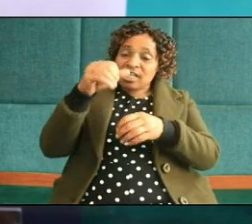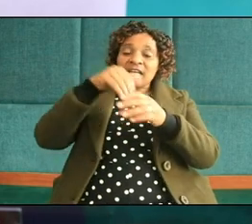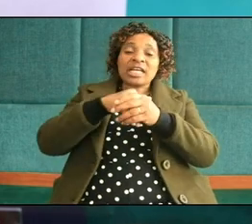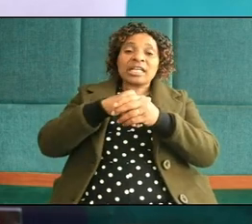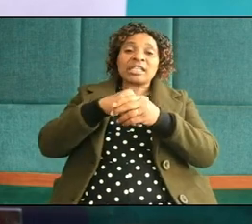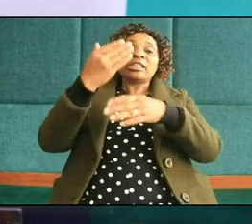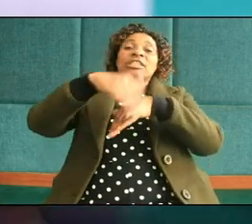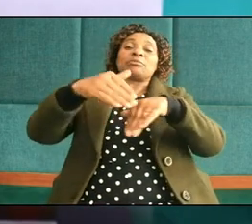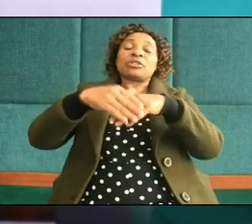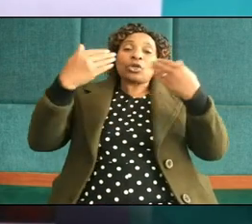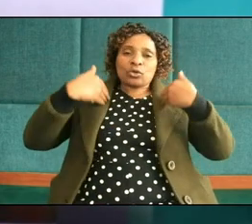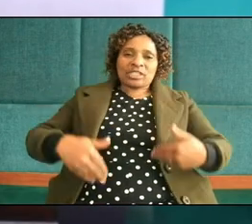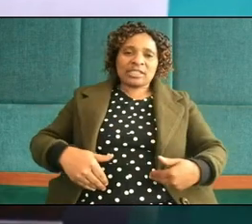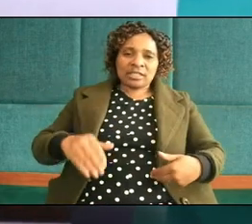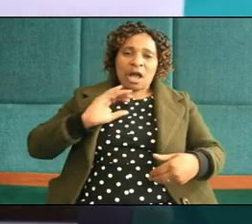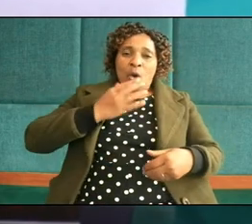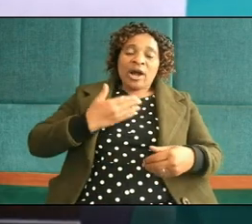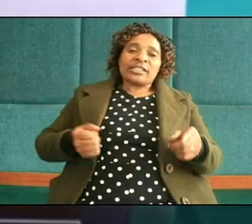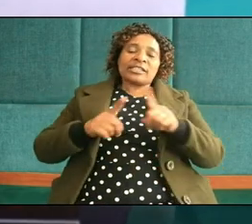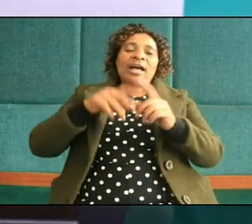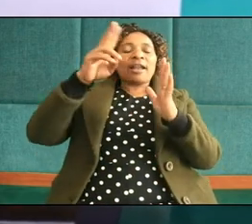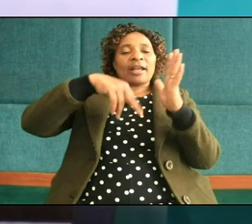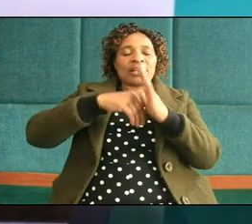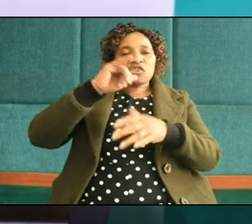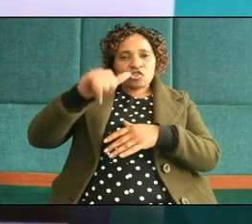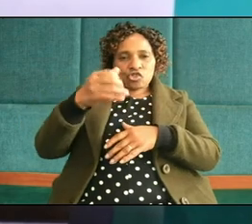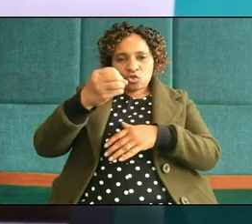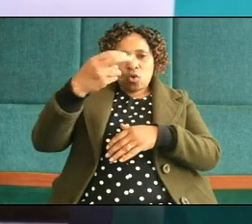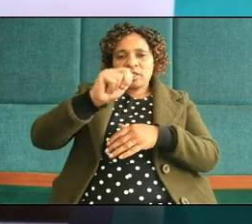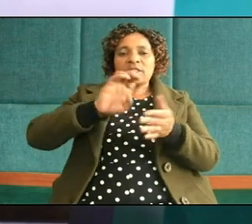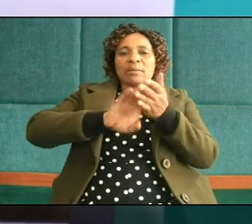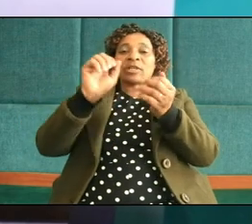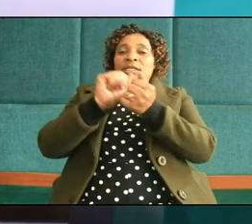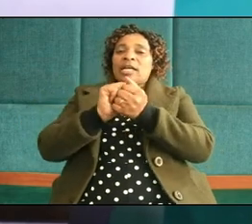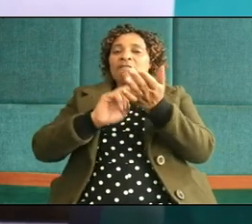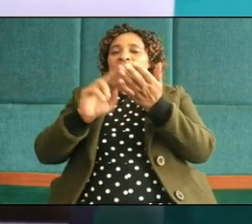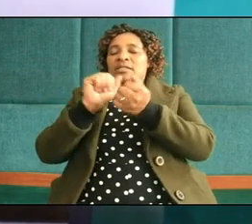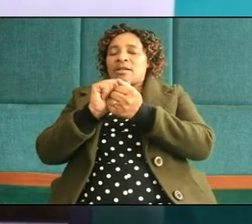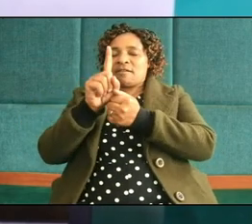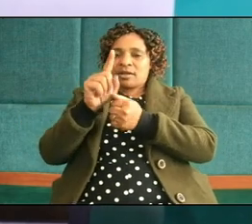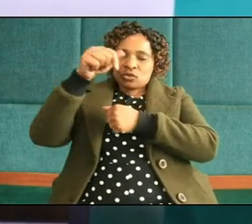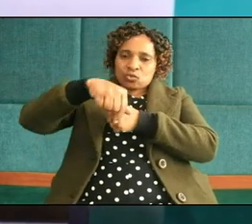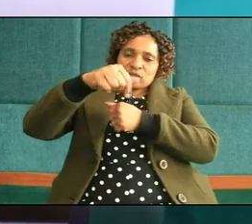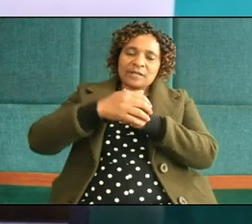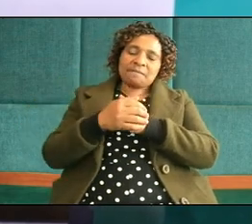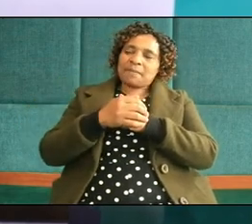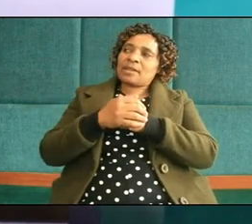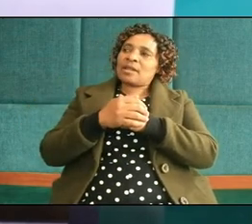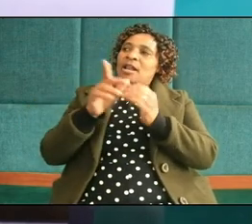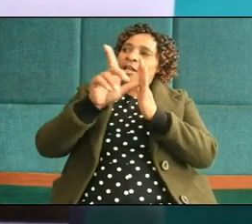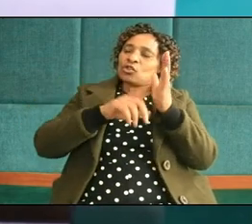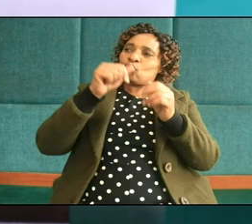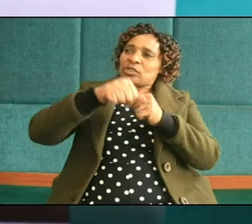our sister who read for us John chapter 10 and verse 11 today is a special day